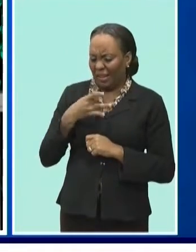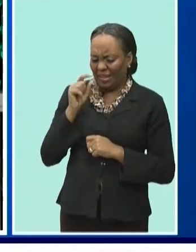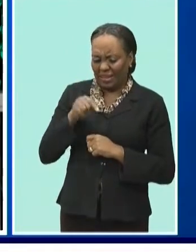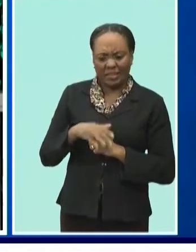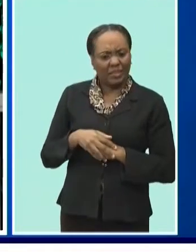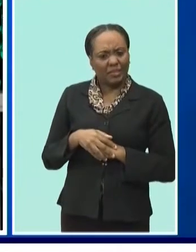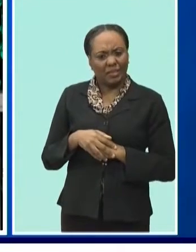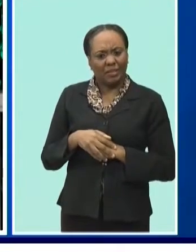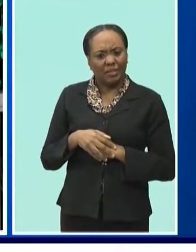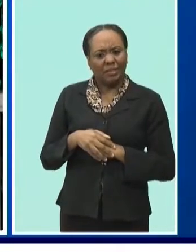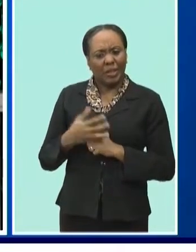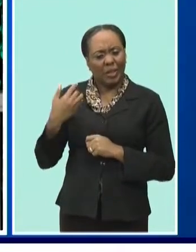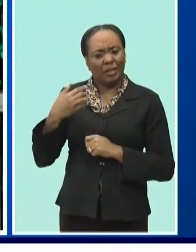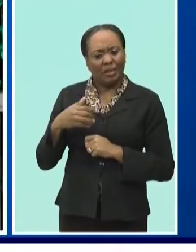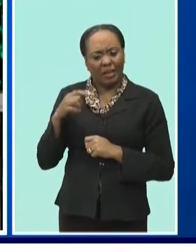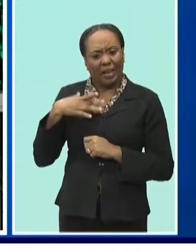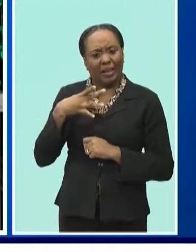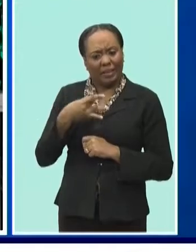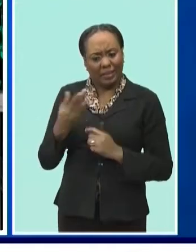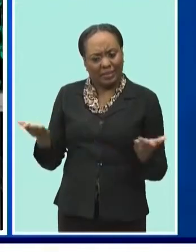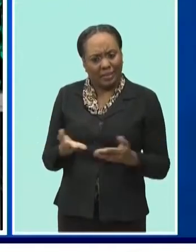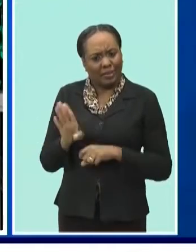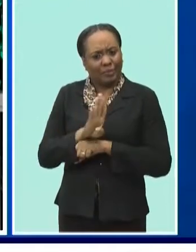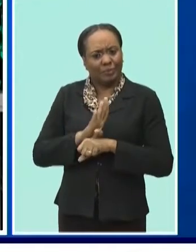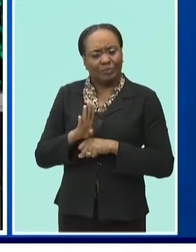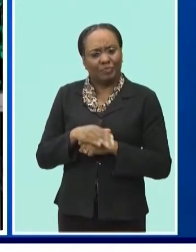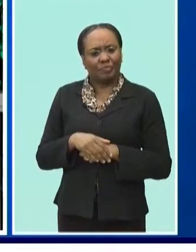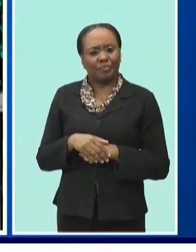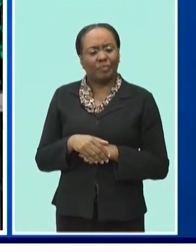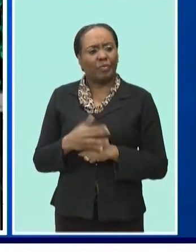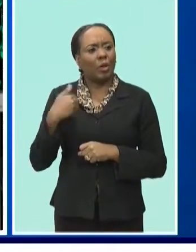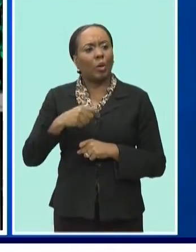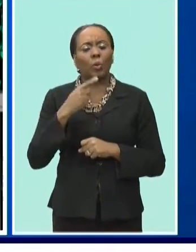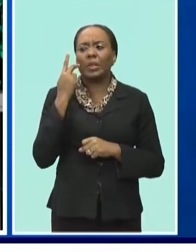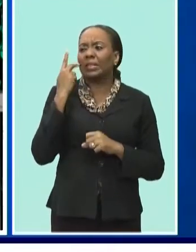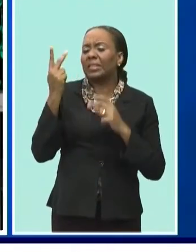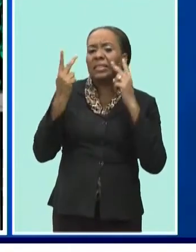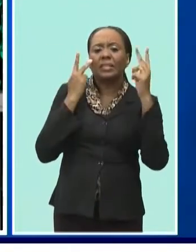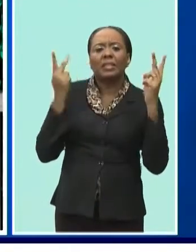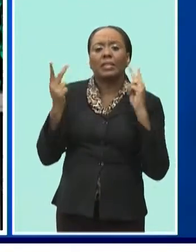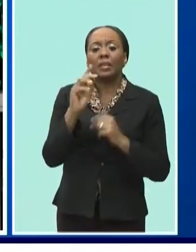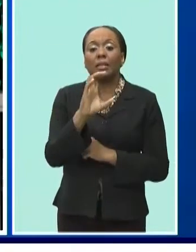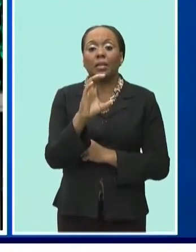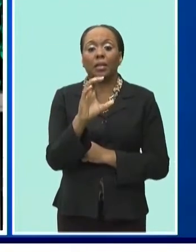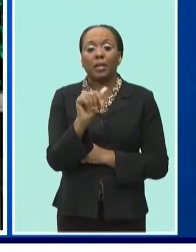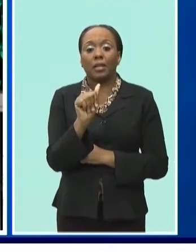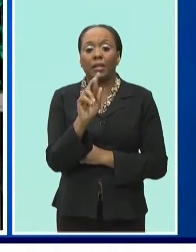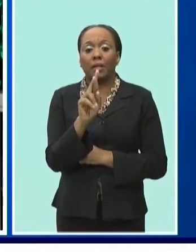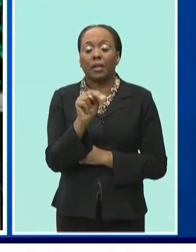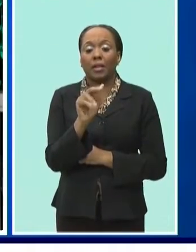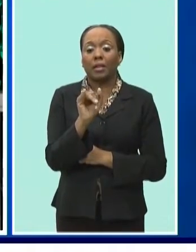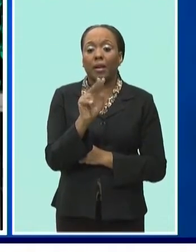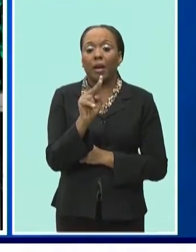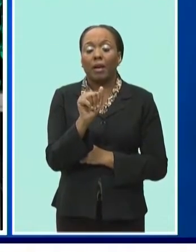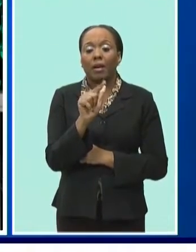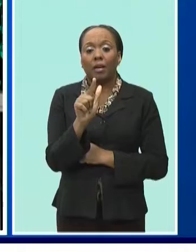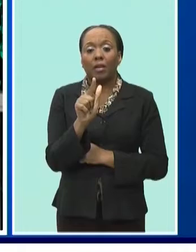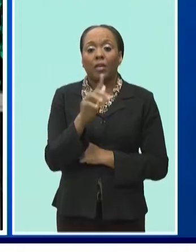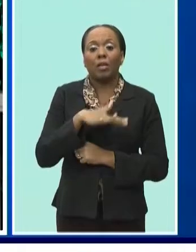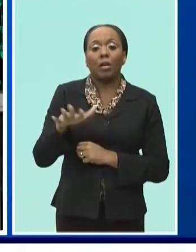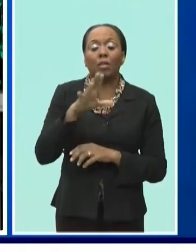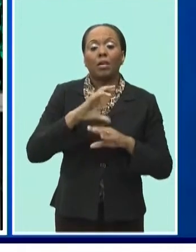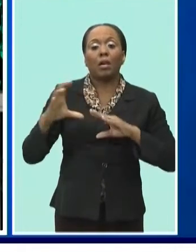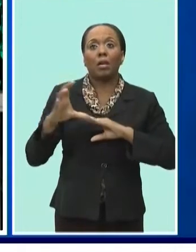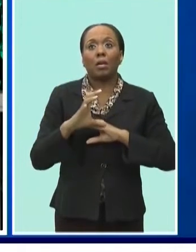as we face increasing competition from carnivals around the region, and if you look at them almost in a line, where is Barbados?